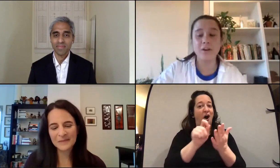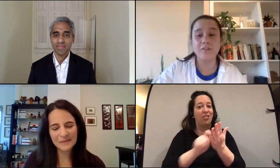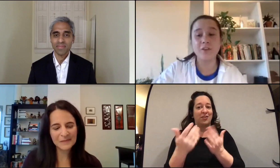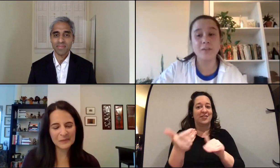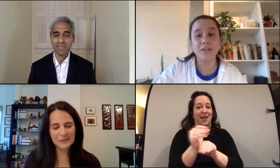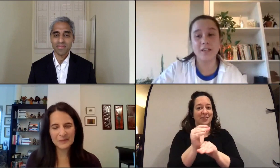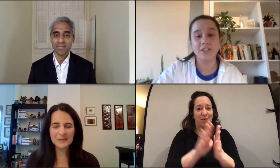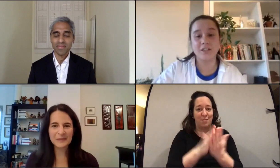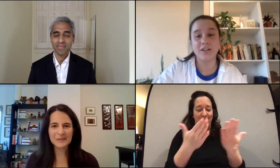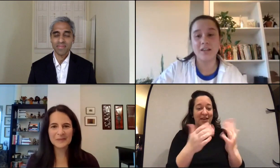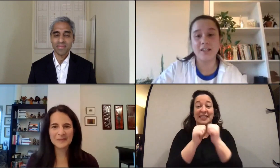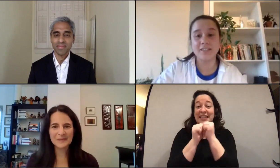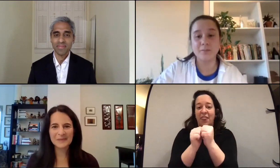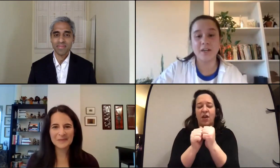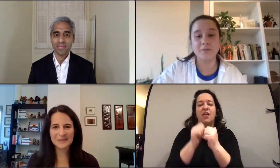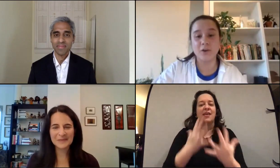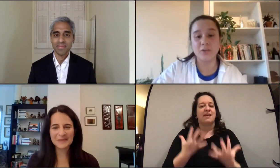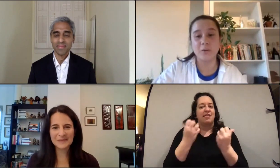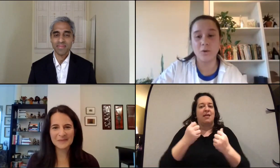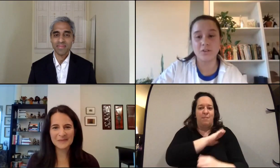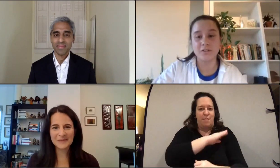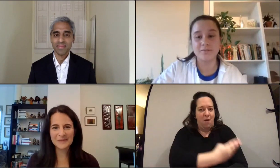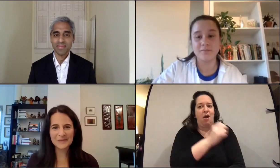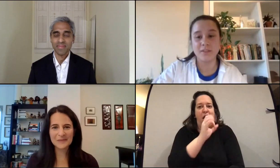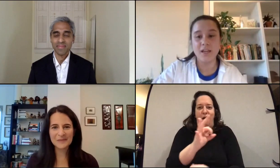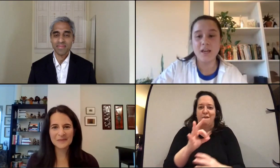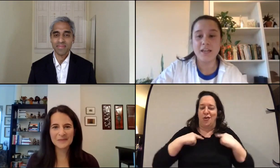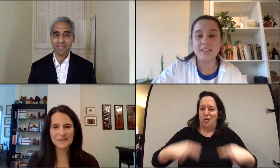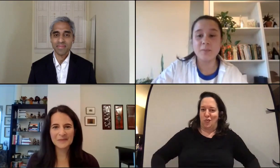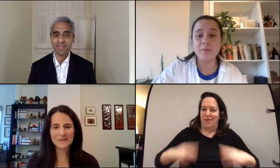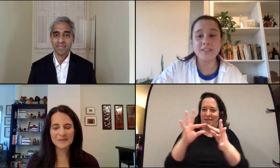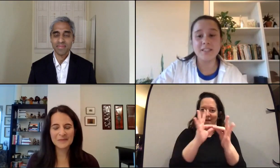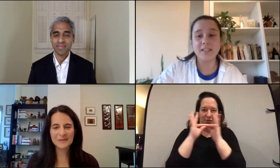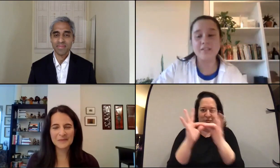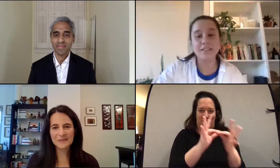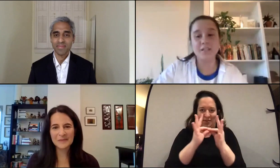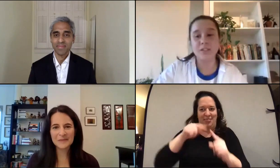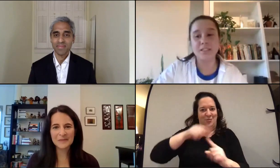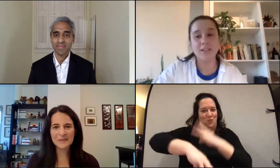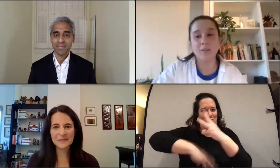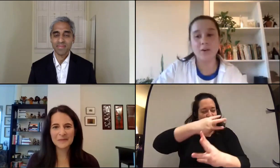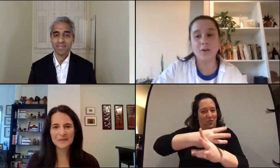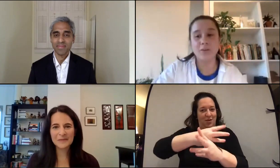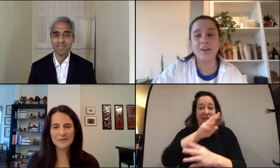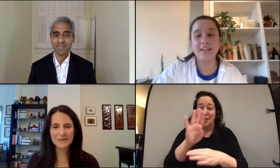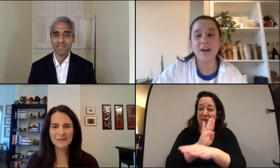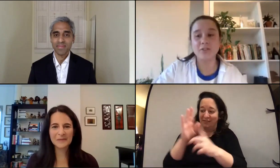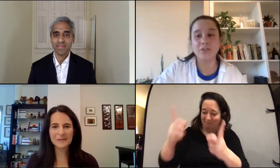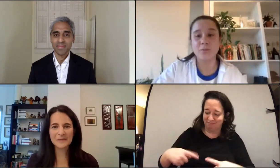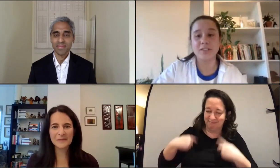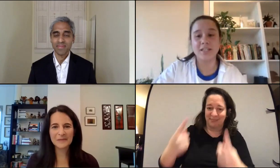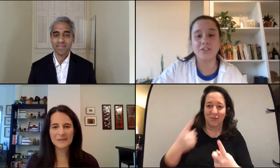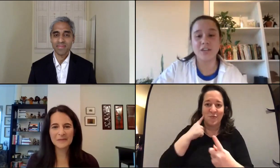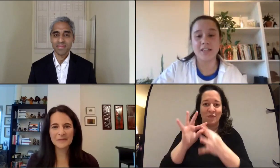power of human connection in a sometimes lonely world. He's been busy even since releasing the book providing